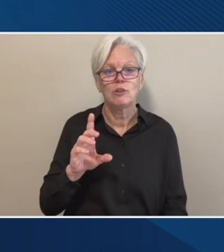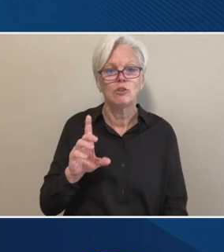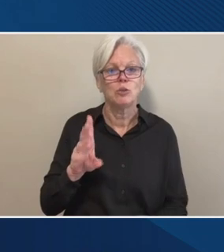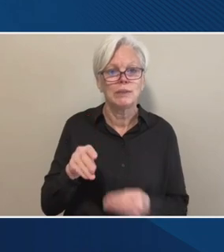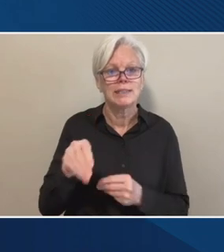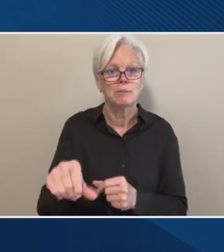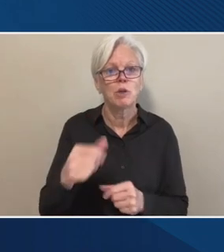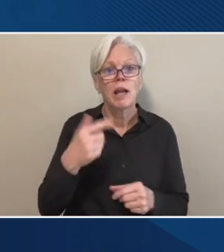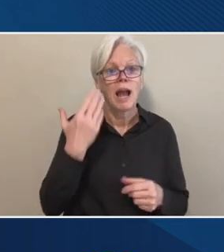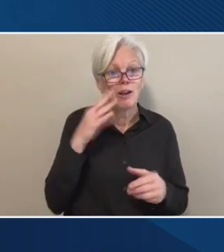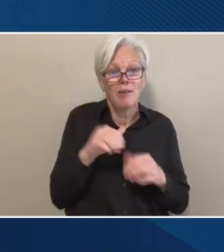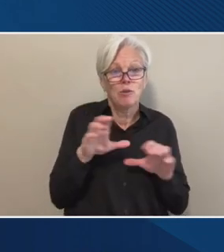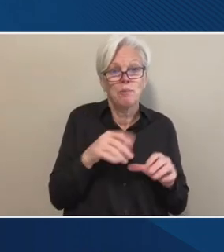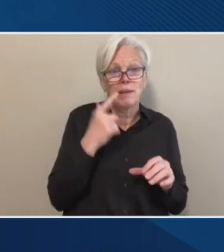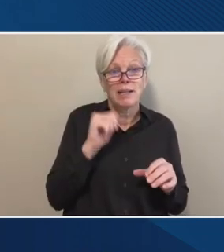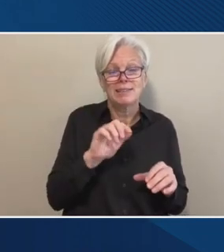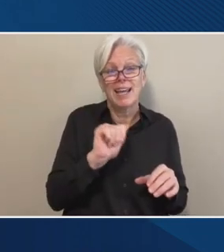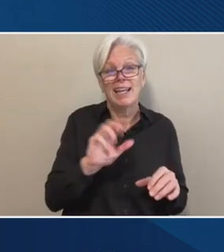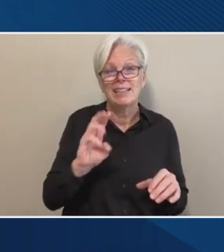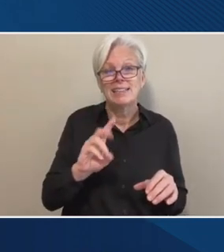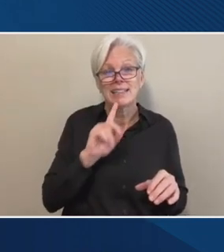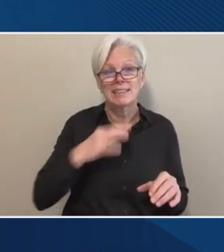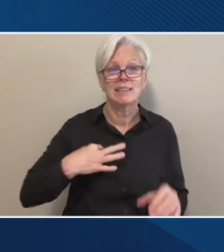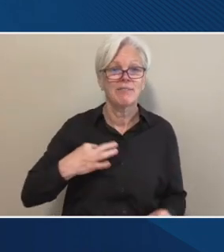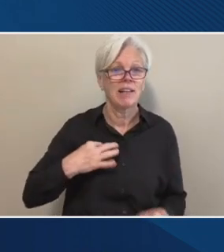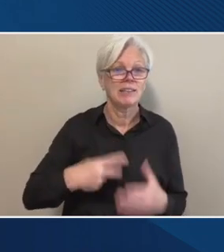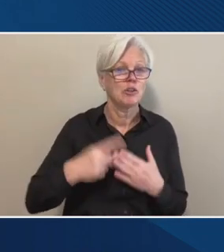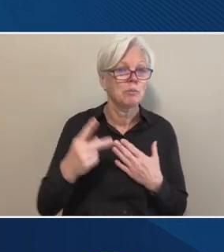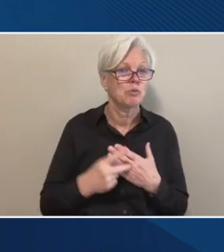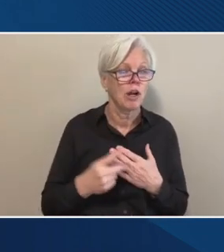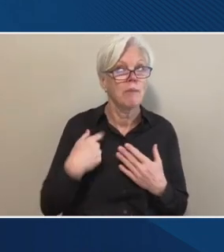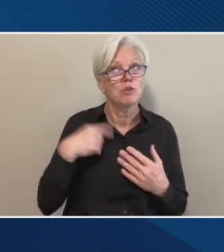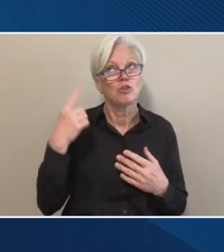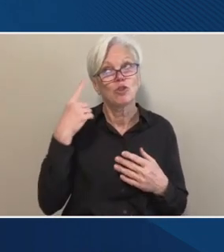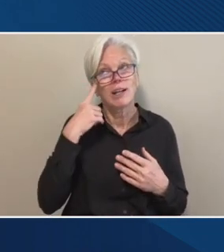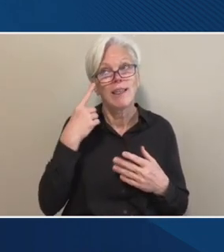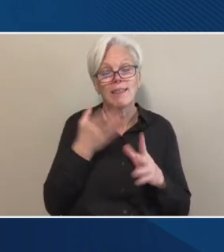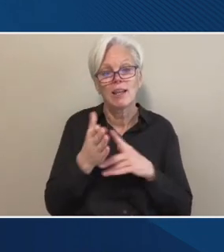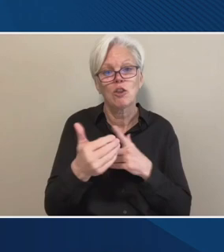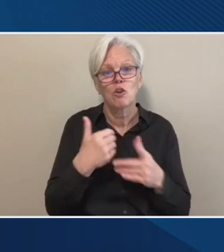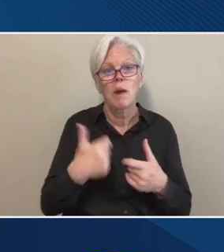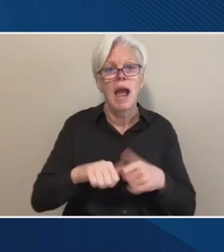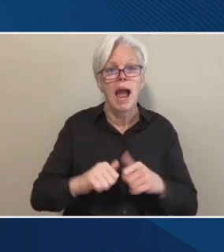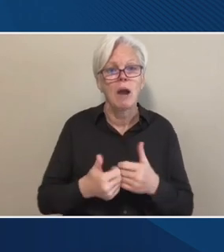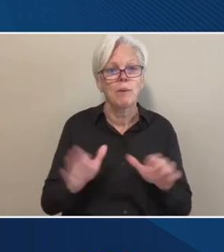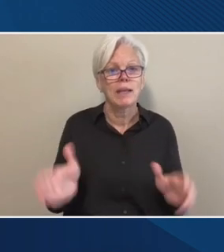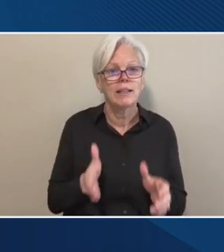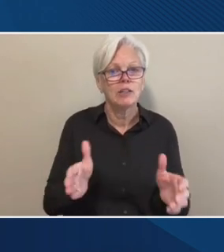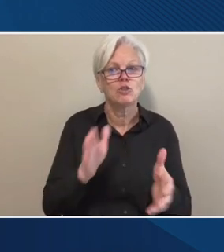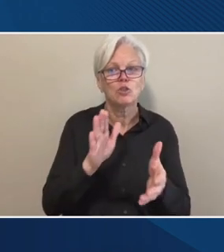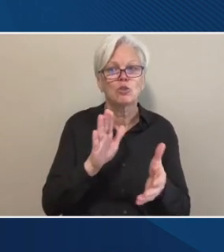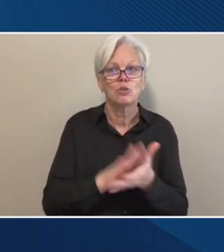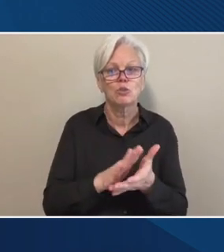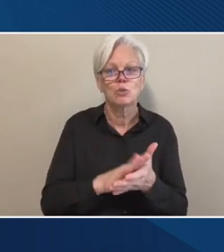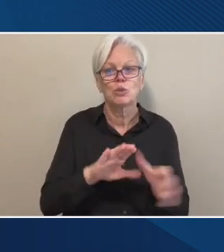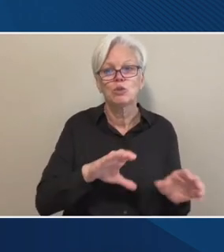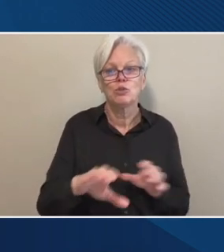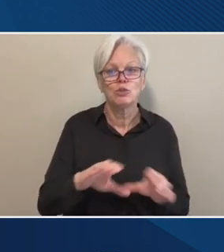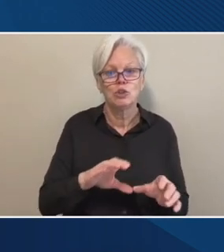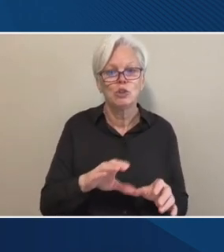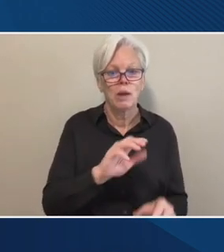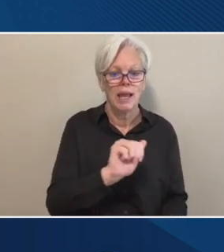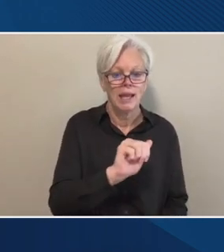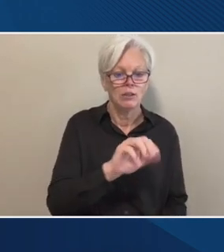A6 is sort of a voluntary program, just trying to think through how we could encourage schools to do A6 before they get to A7.